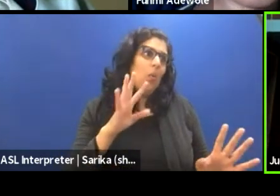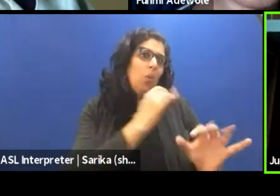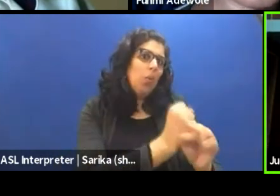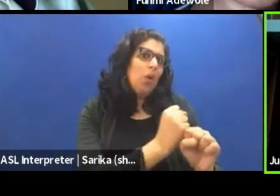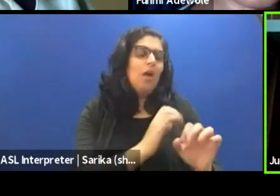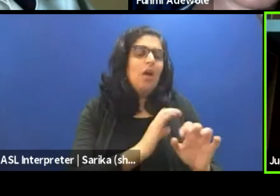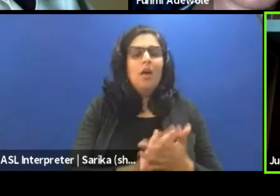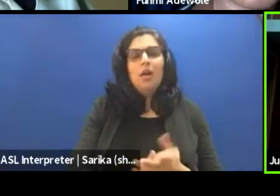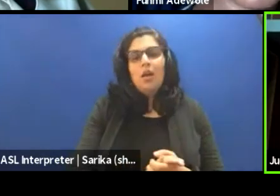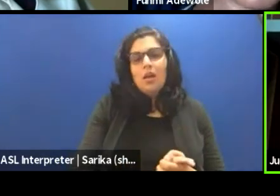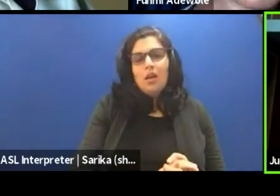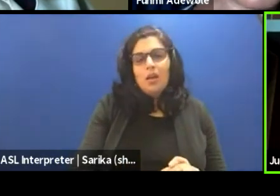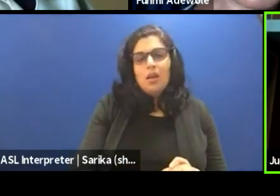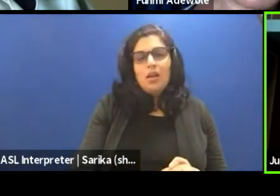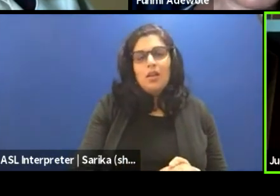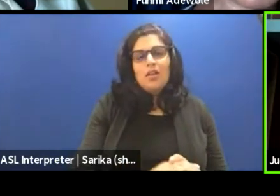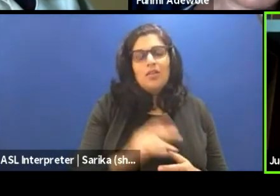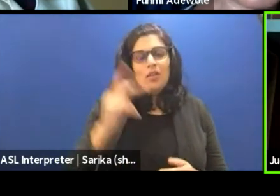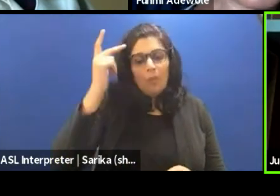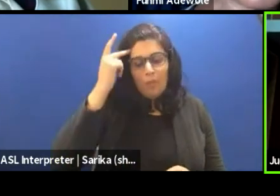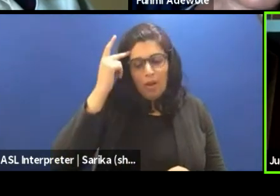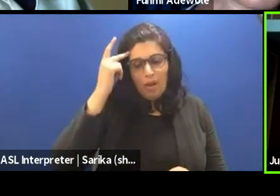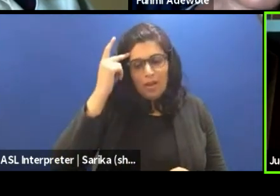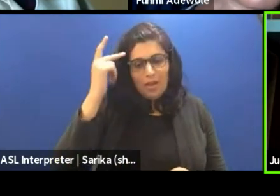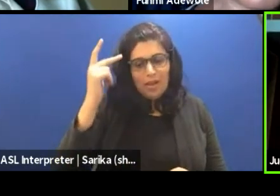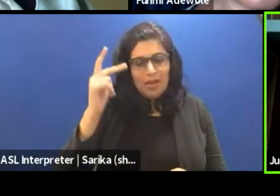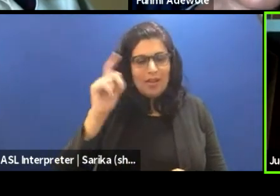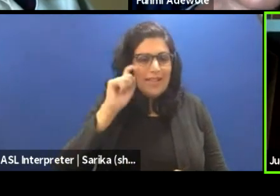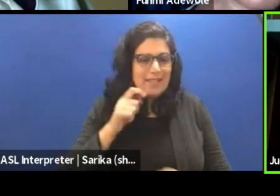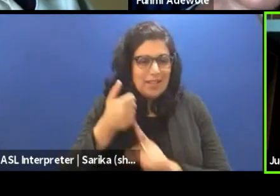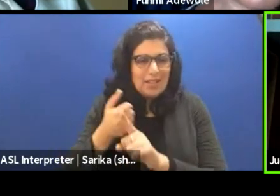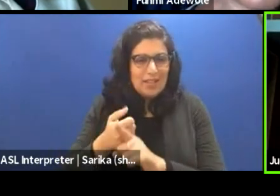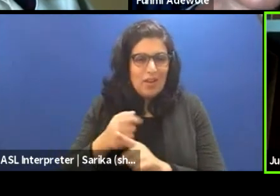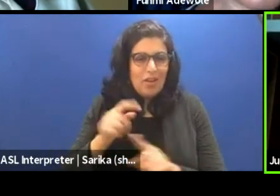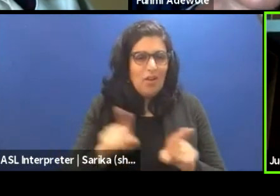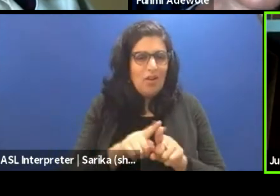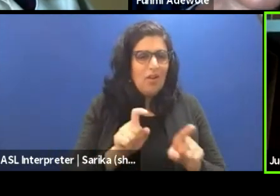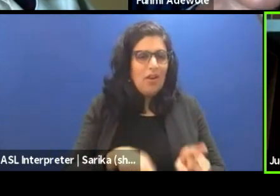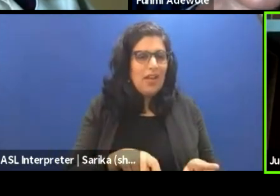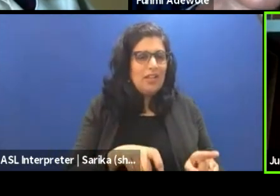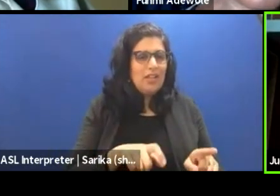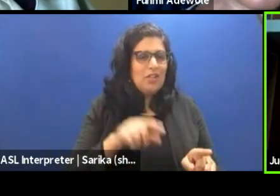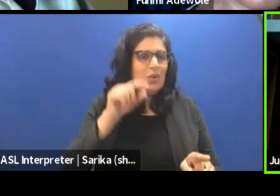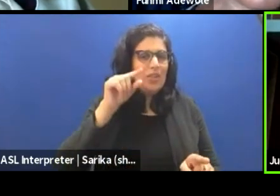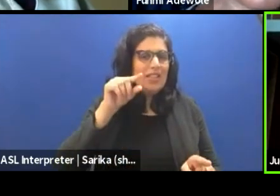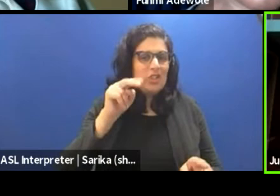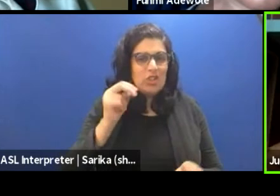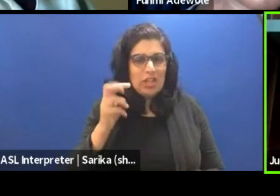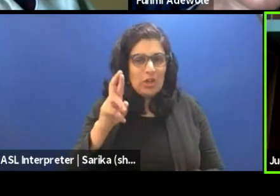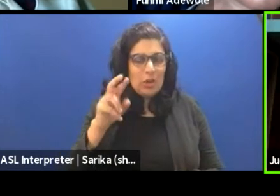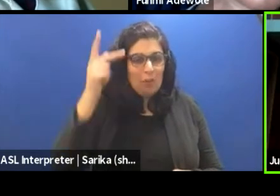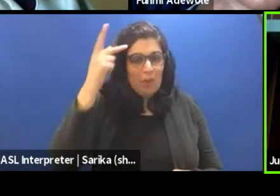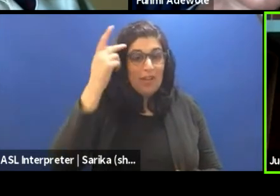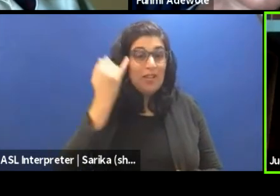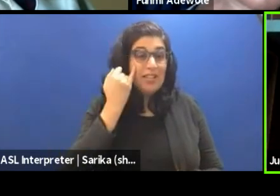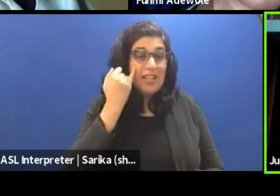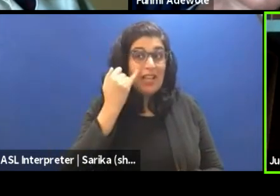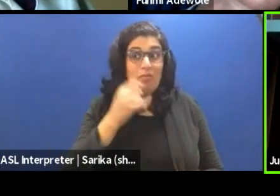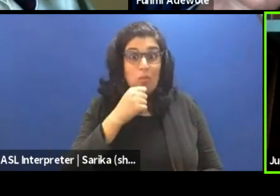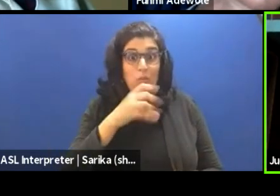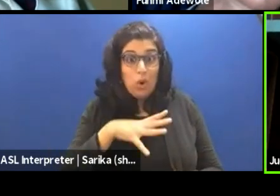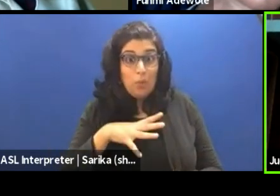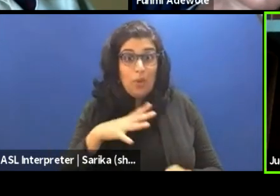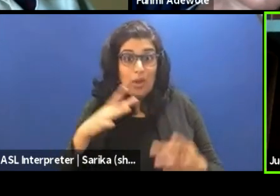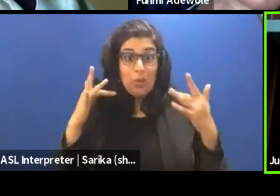obviously, not only the politics of sex itself. I also had to play the gender politics. So, if the woman was going to be nude,